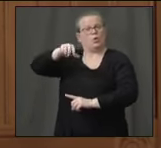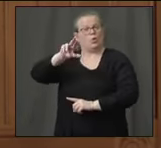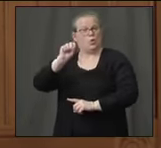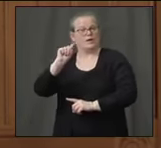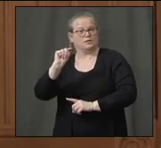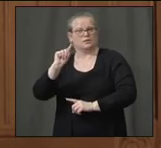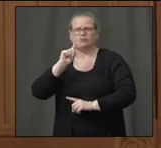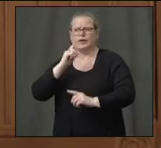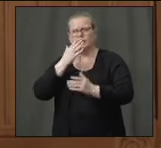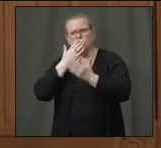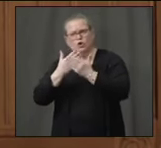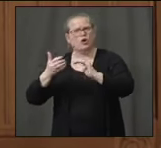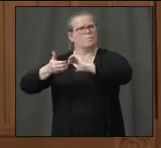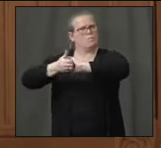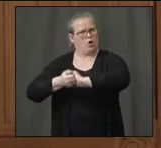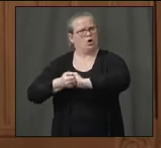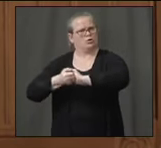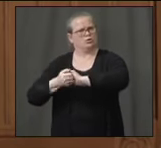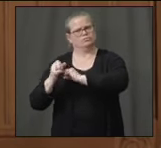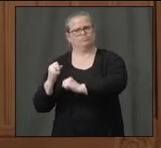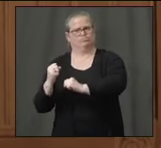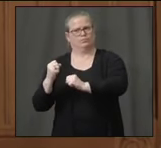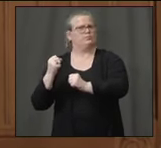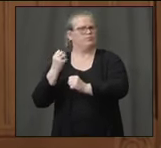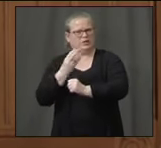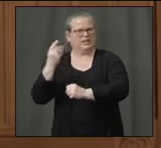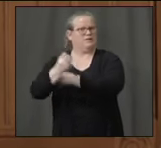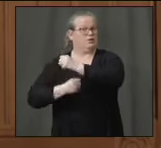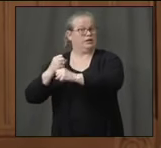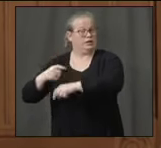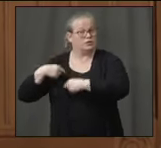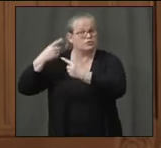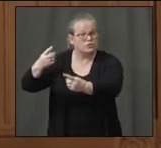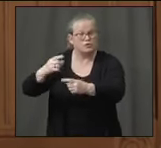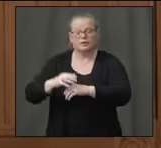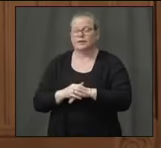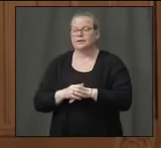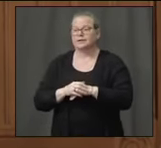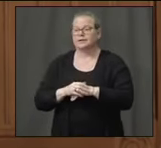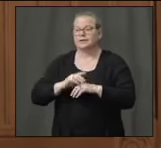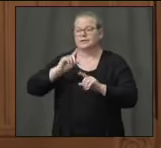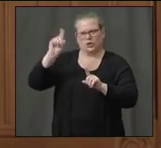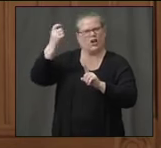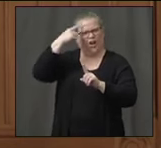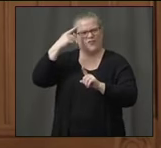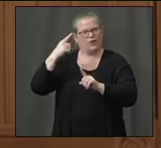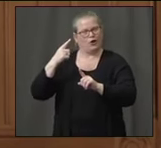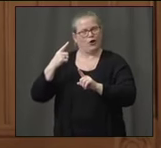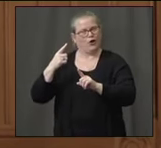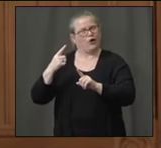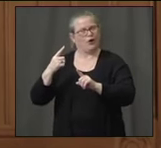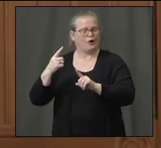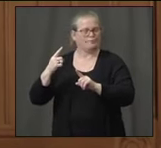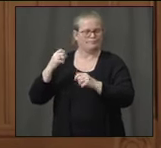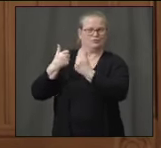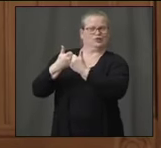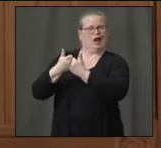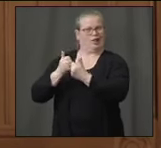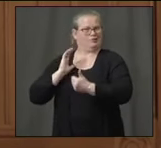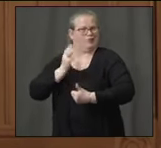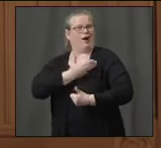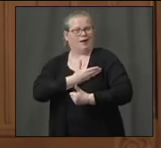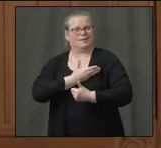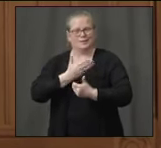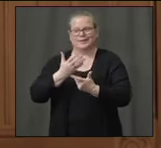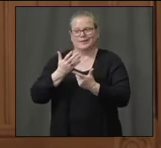had great success over the last number of years. Governor, when you challenged us and put a mandate in place across Connecticut for all the health systems